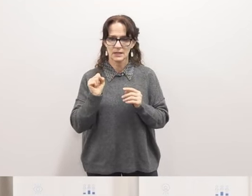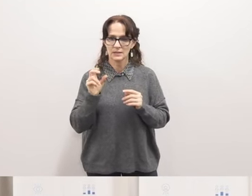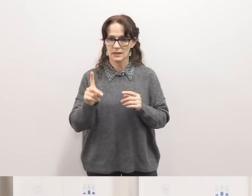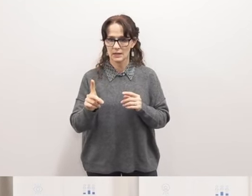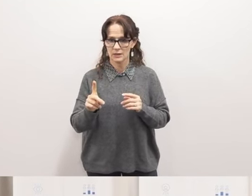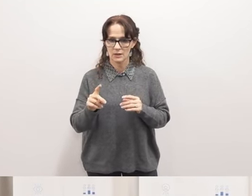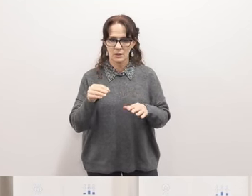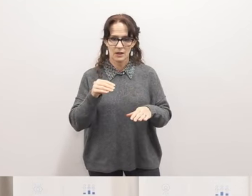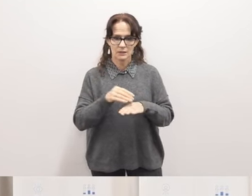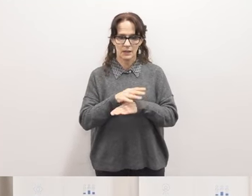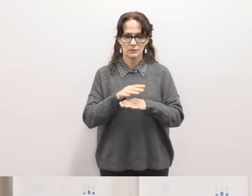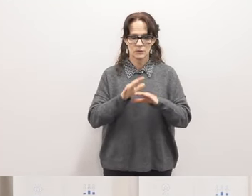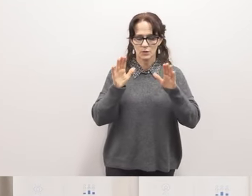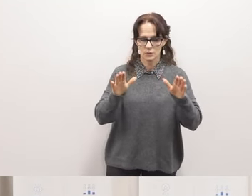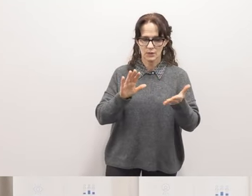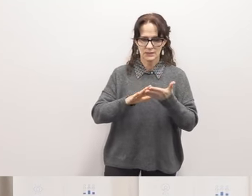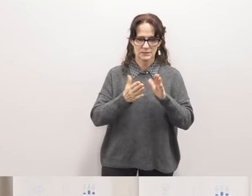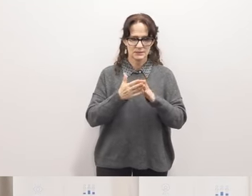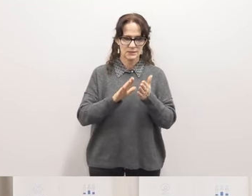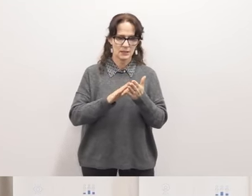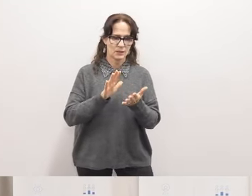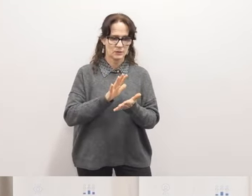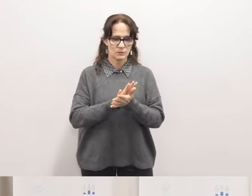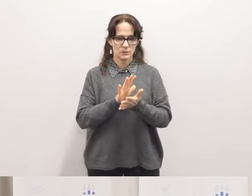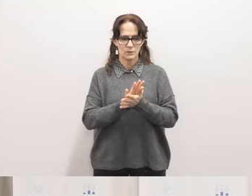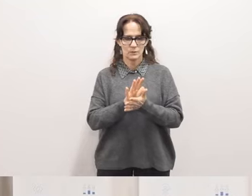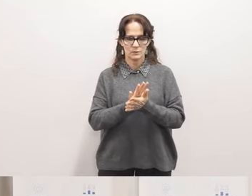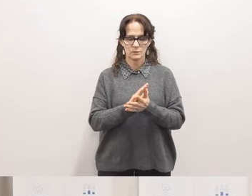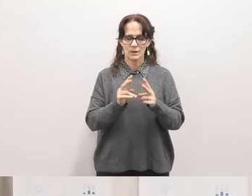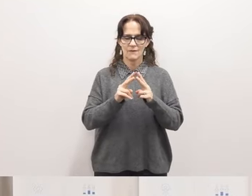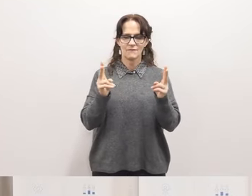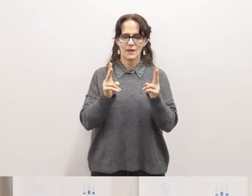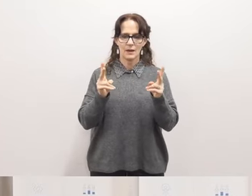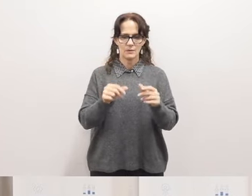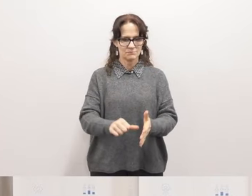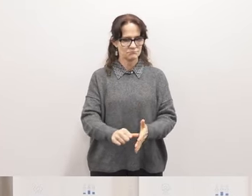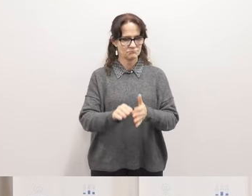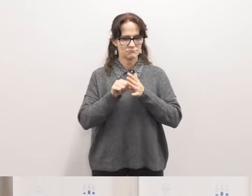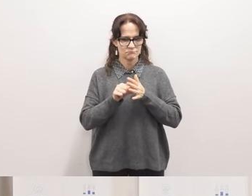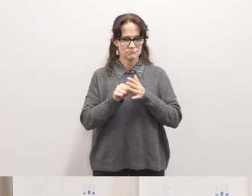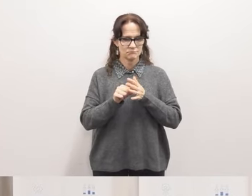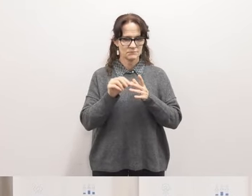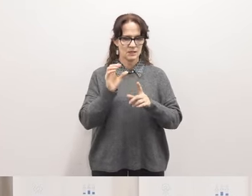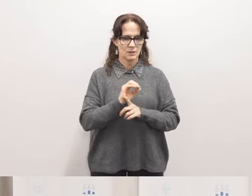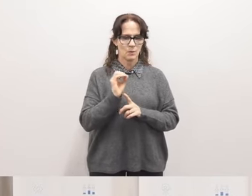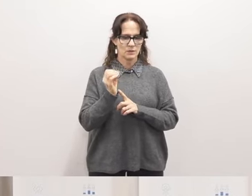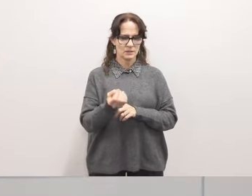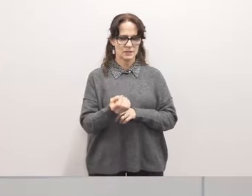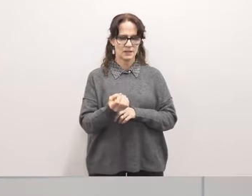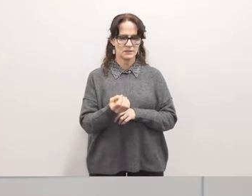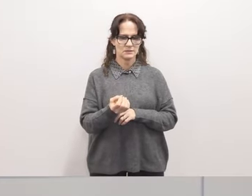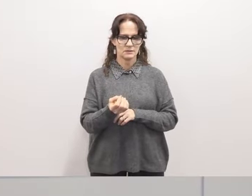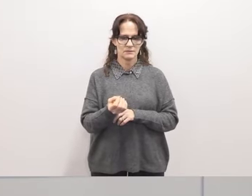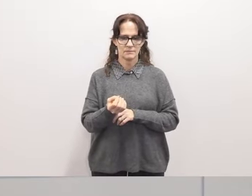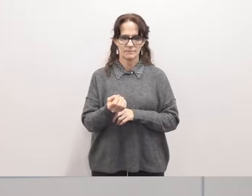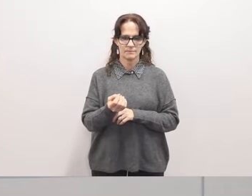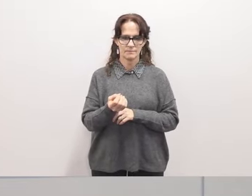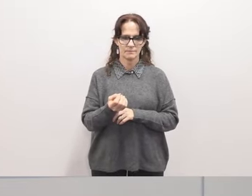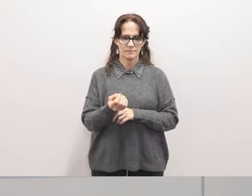for the council of great city schools which was very very impressive this is an organization of the